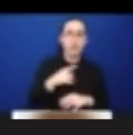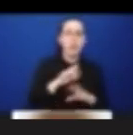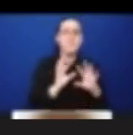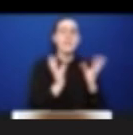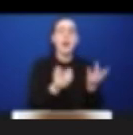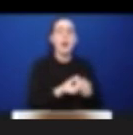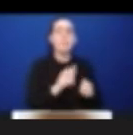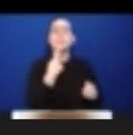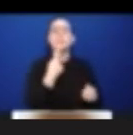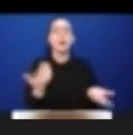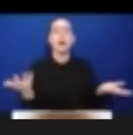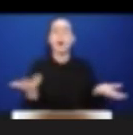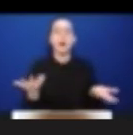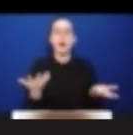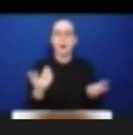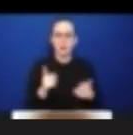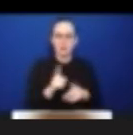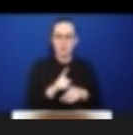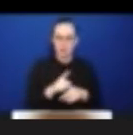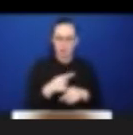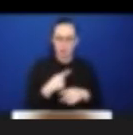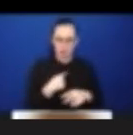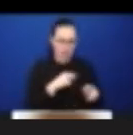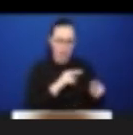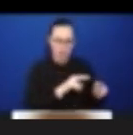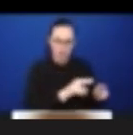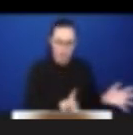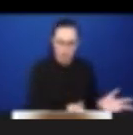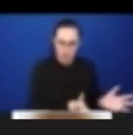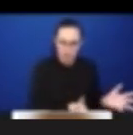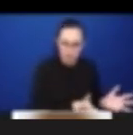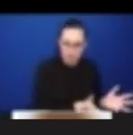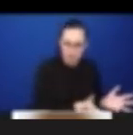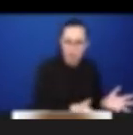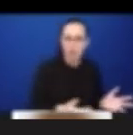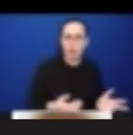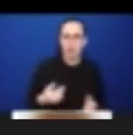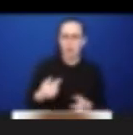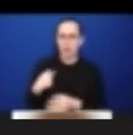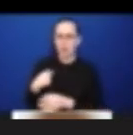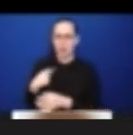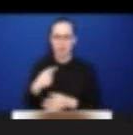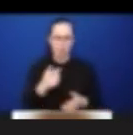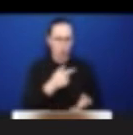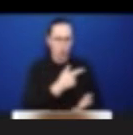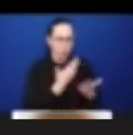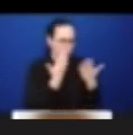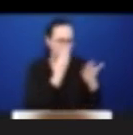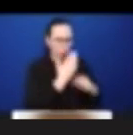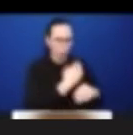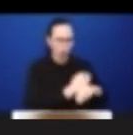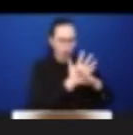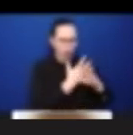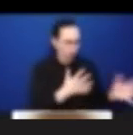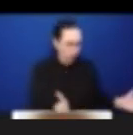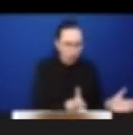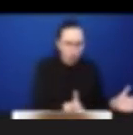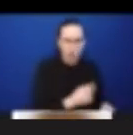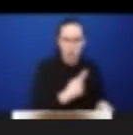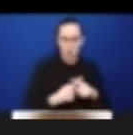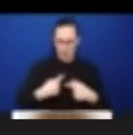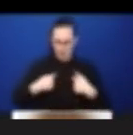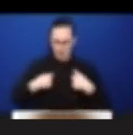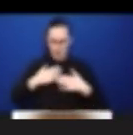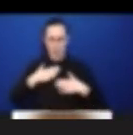caretaking, managing children's online schooling and work from home. The negative impacts of